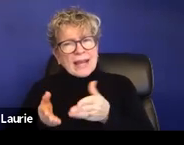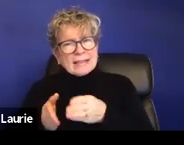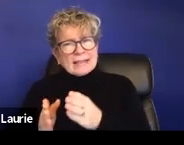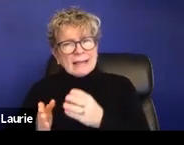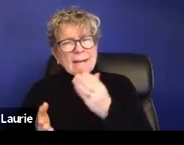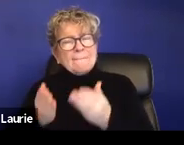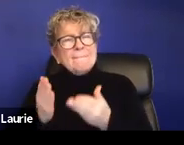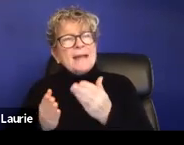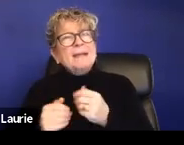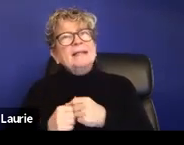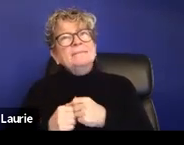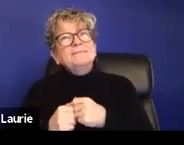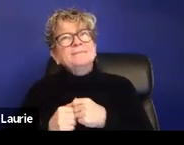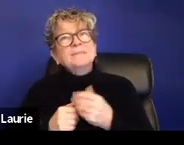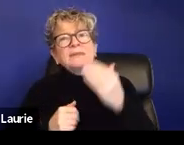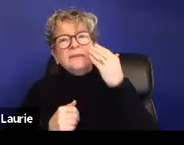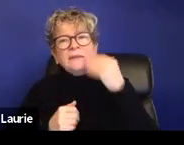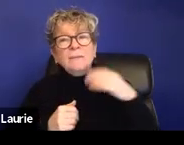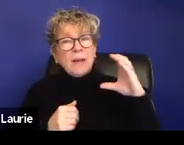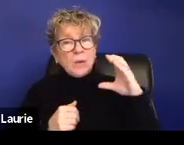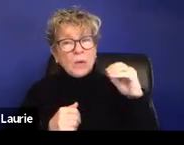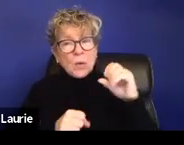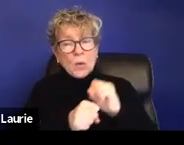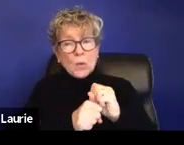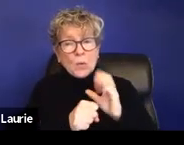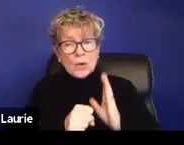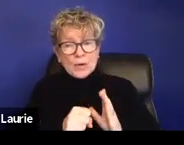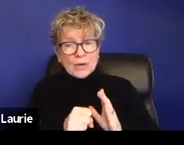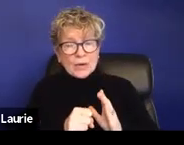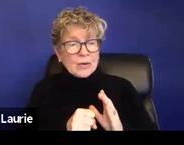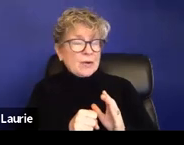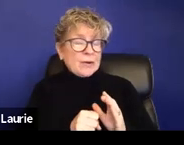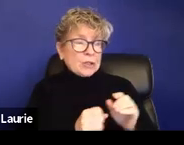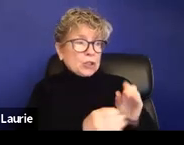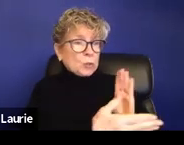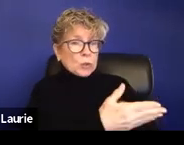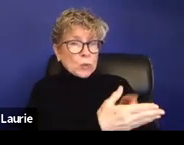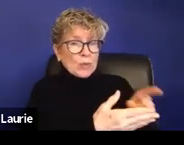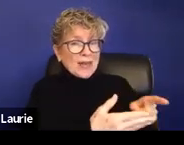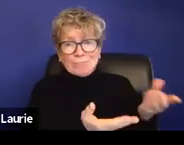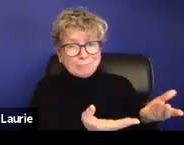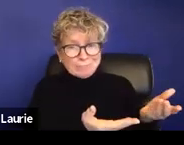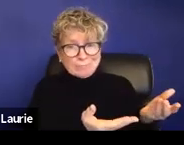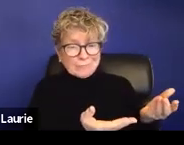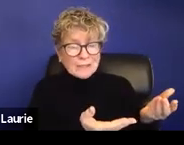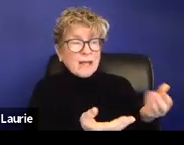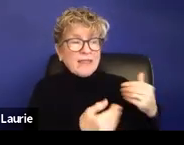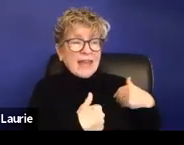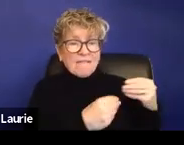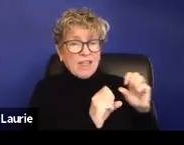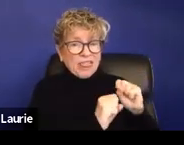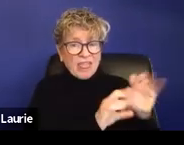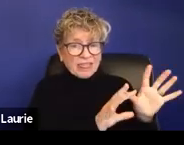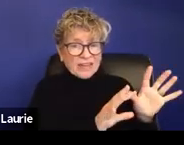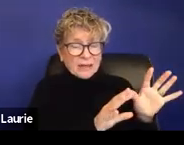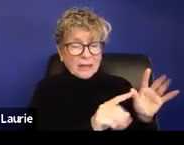I may know that my coworkers suing them is not going to really matter because they have nothing, but, uh,